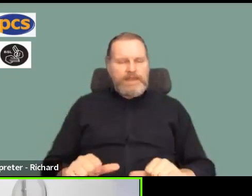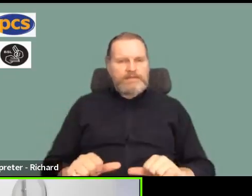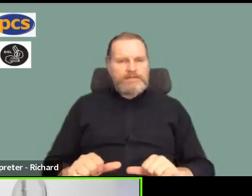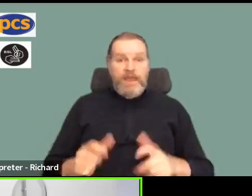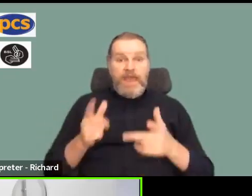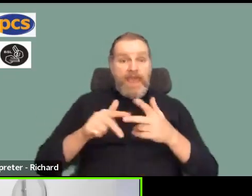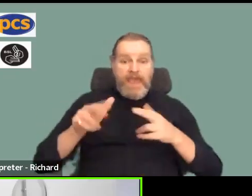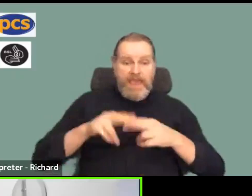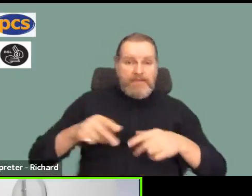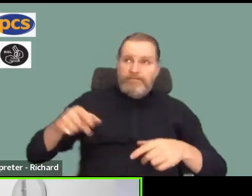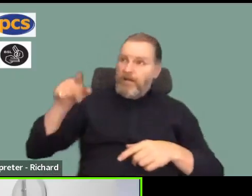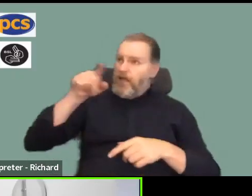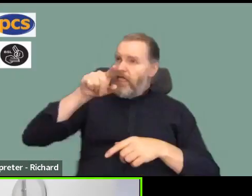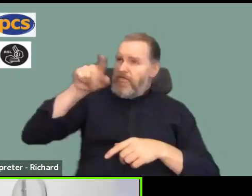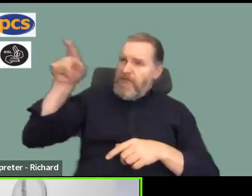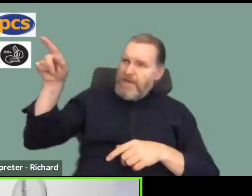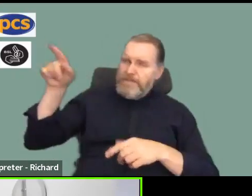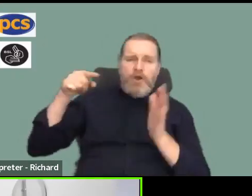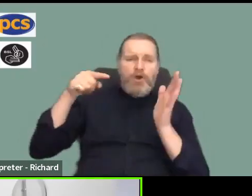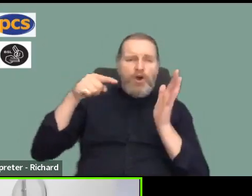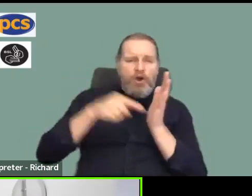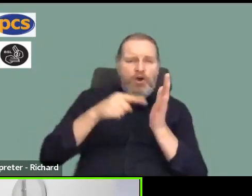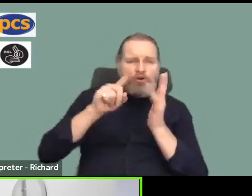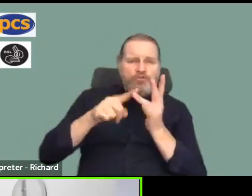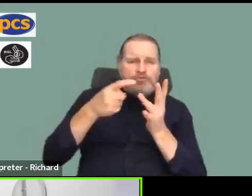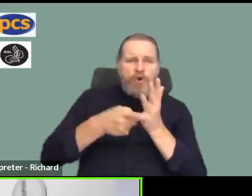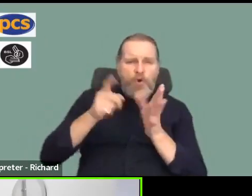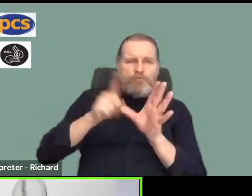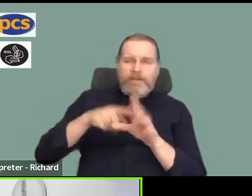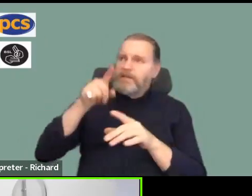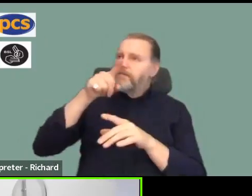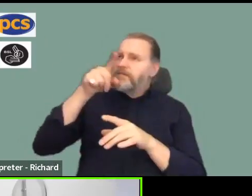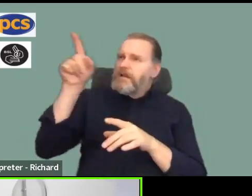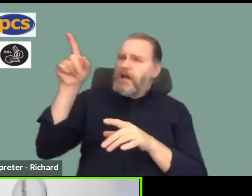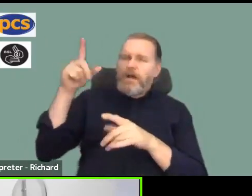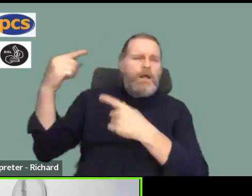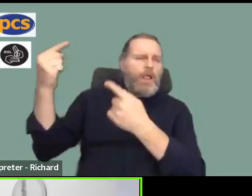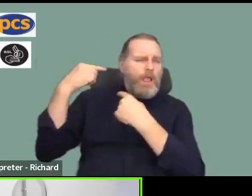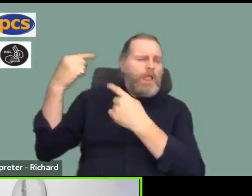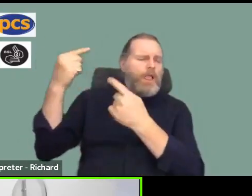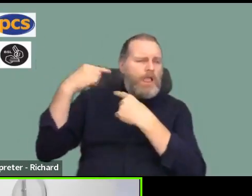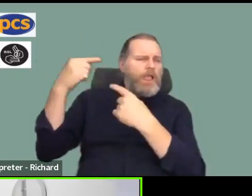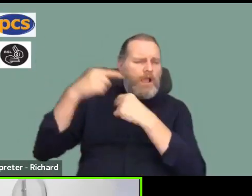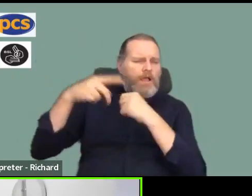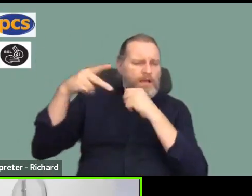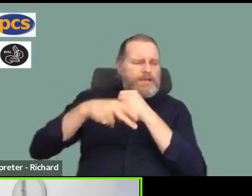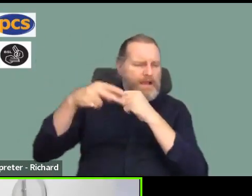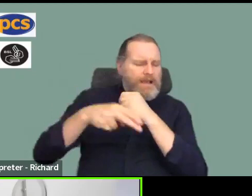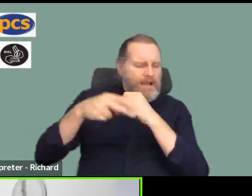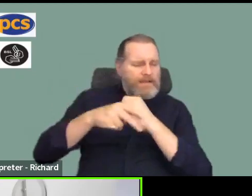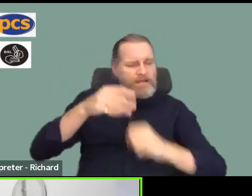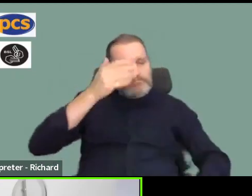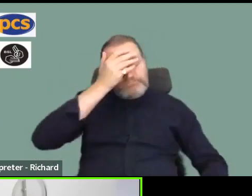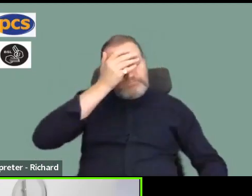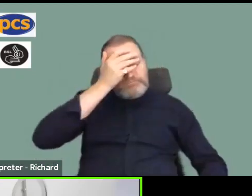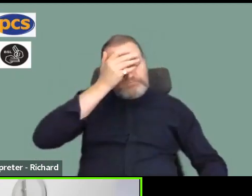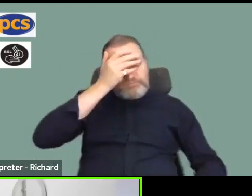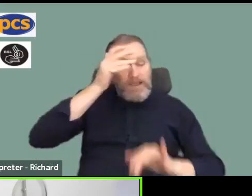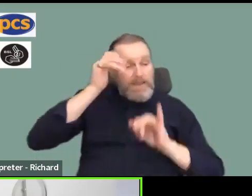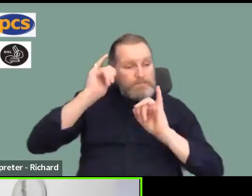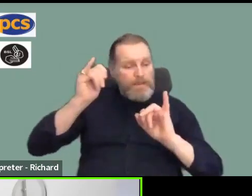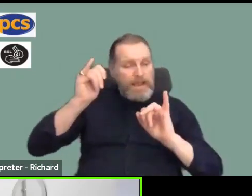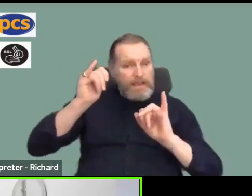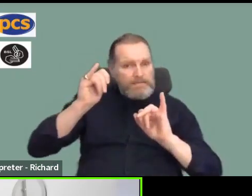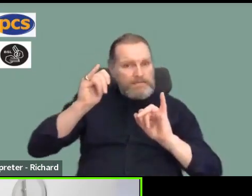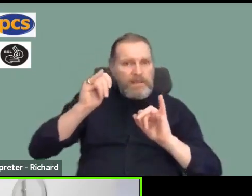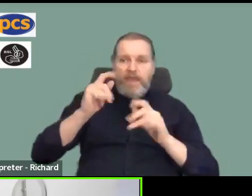If after everything they've thrown at us, we can't get the 50 percent vote. We have to do something to get members voting. We have to do